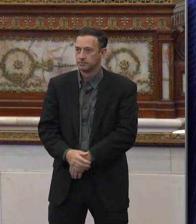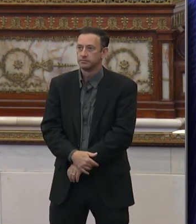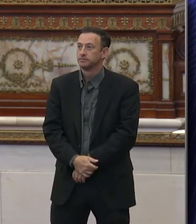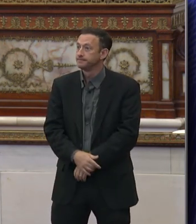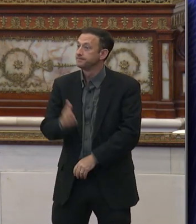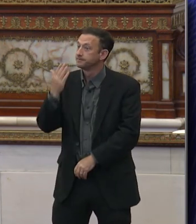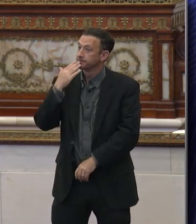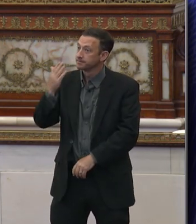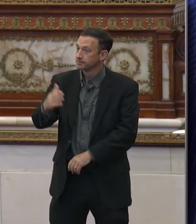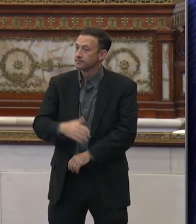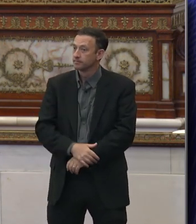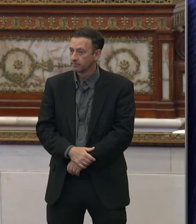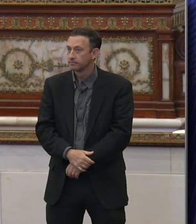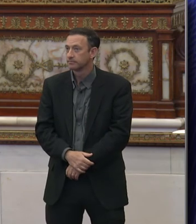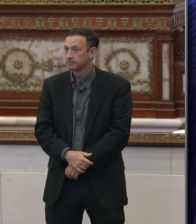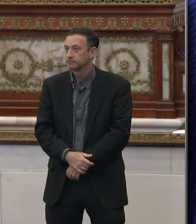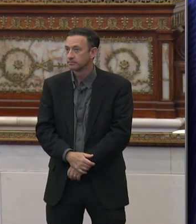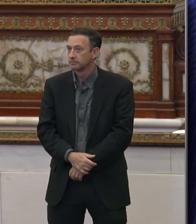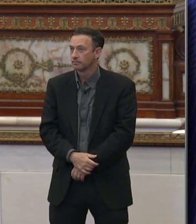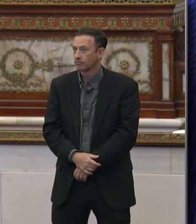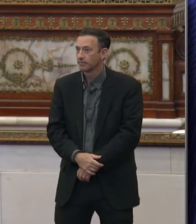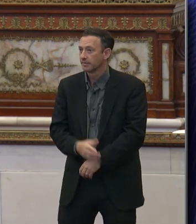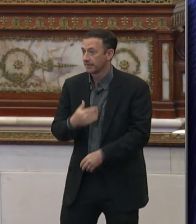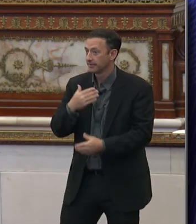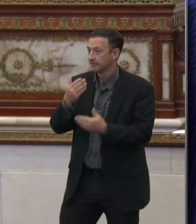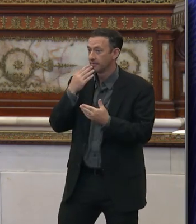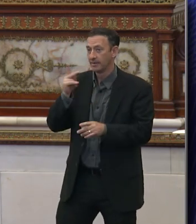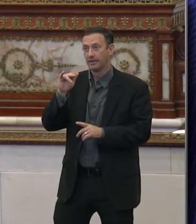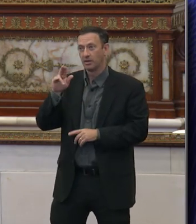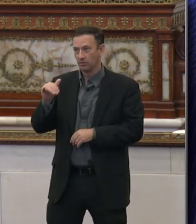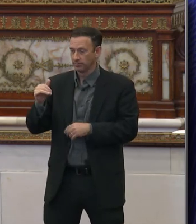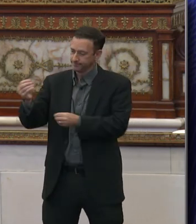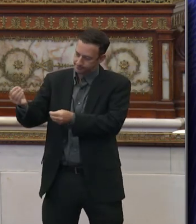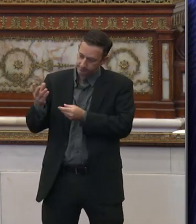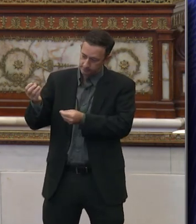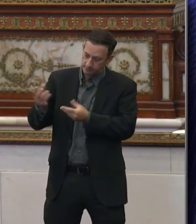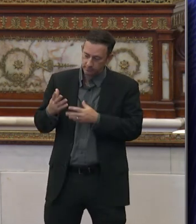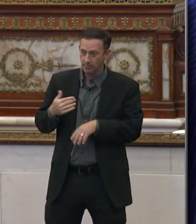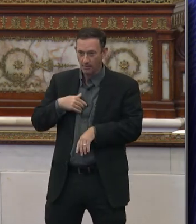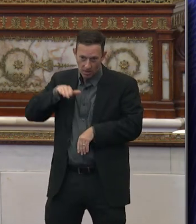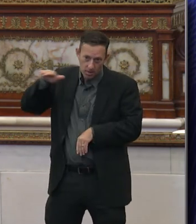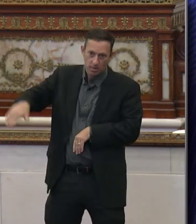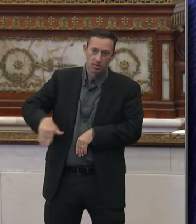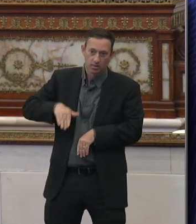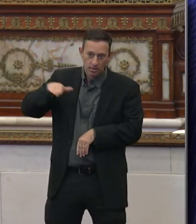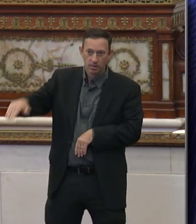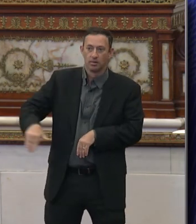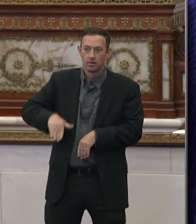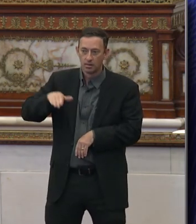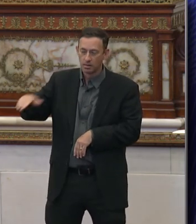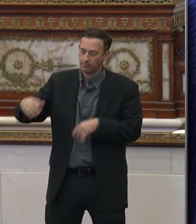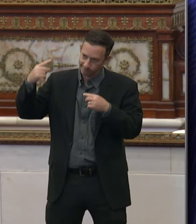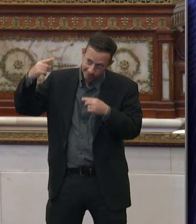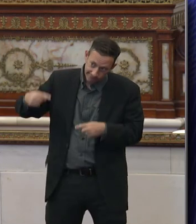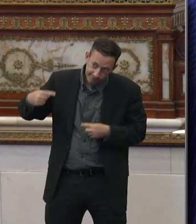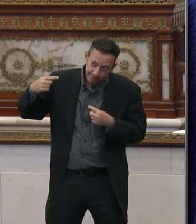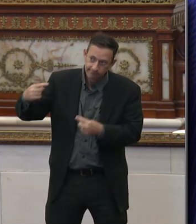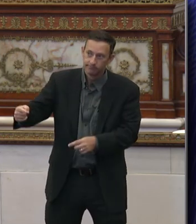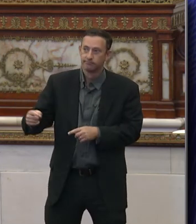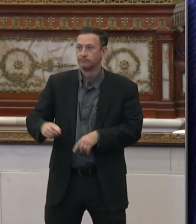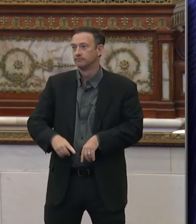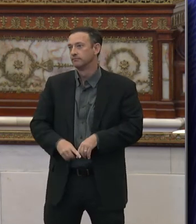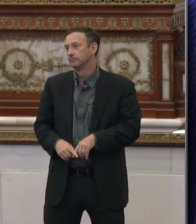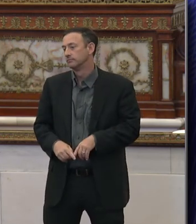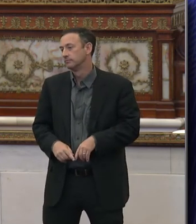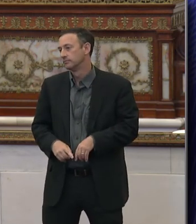Thank you. Well, I thank Kara for providing the information, because I've been asking for a long time now, you know, through different